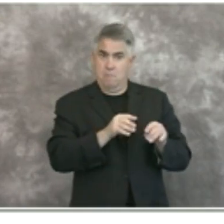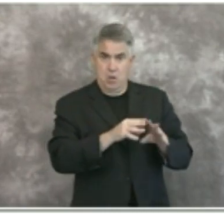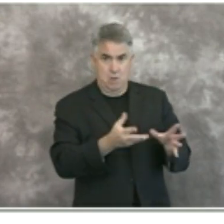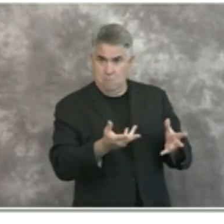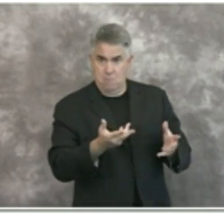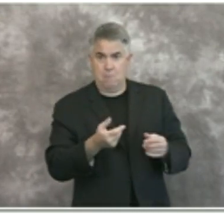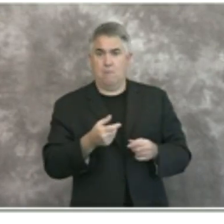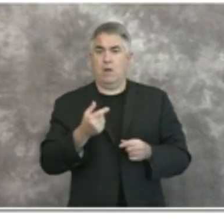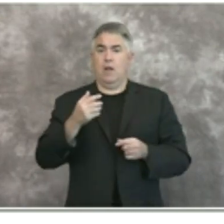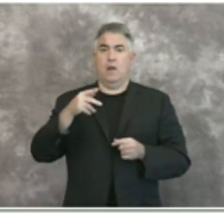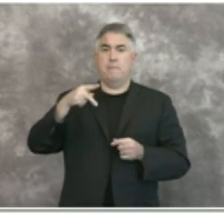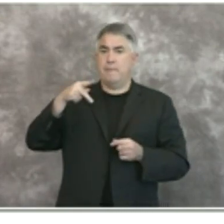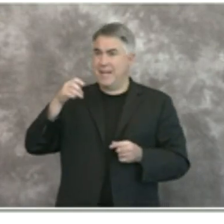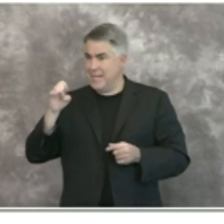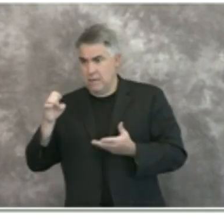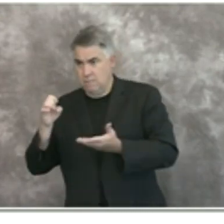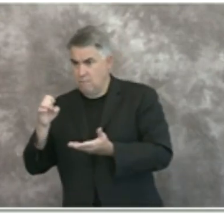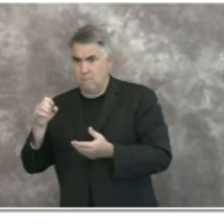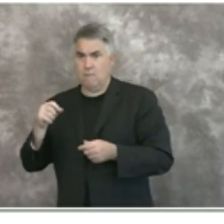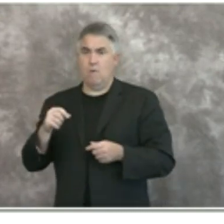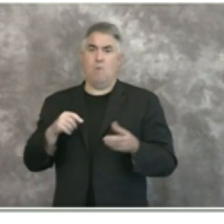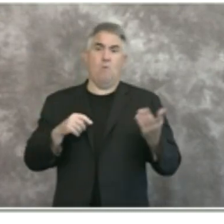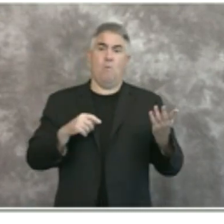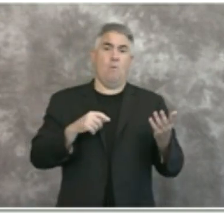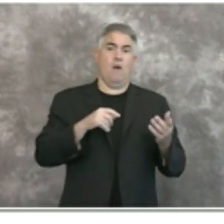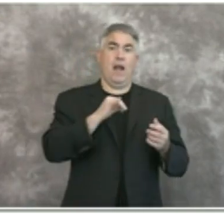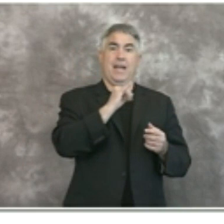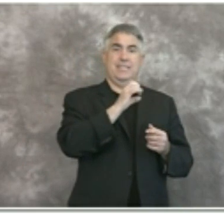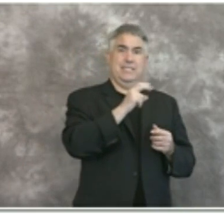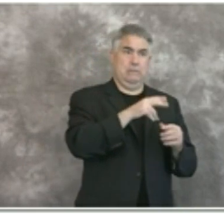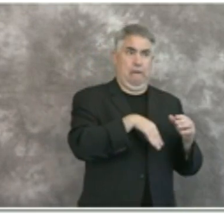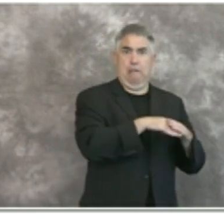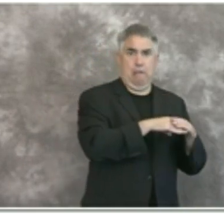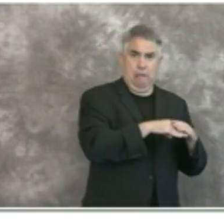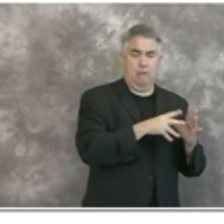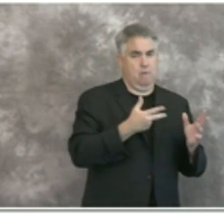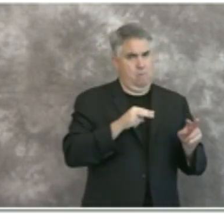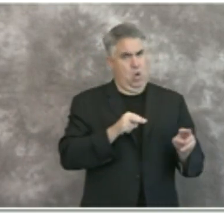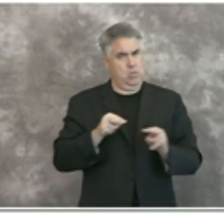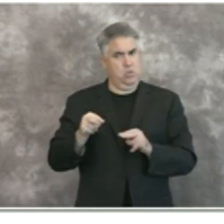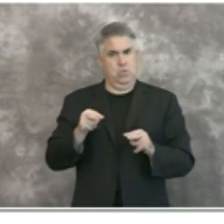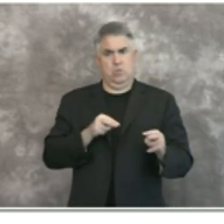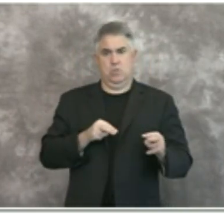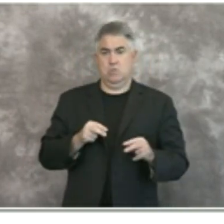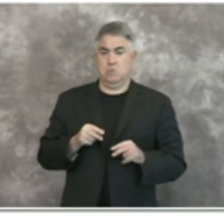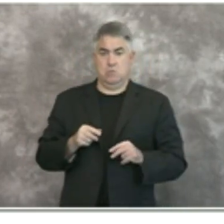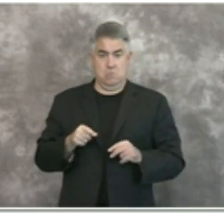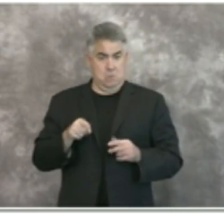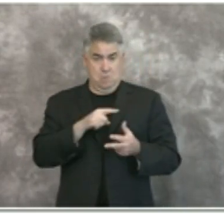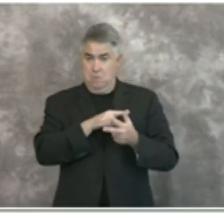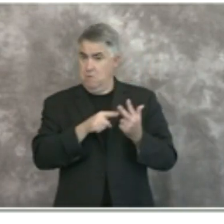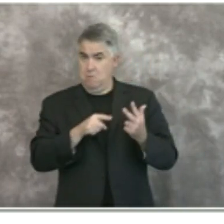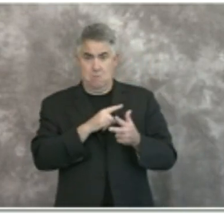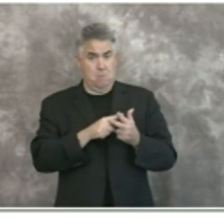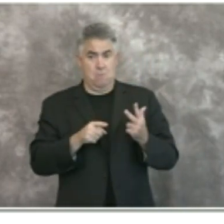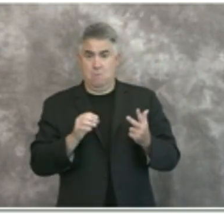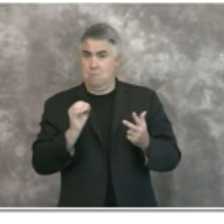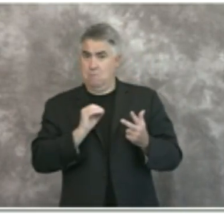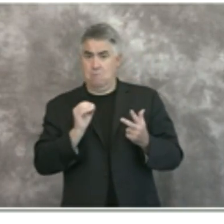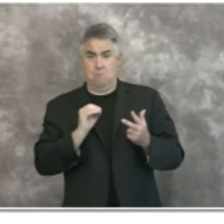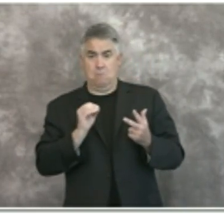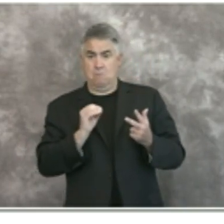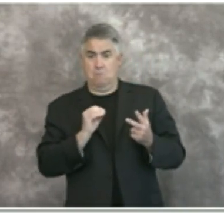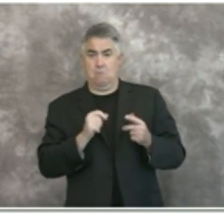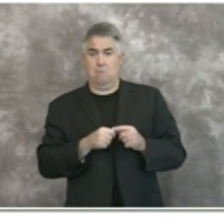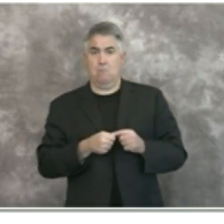or ppe supply or icu capacity so if any one of those three metrics uh